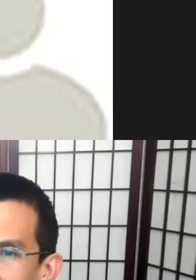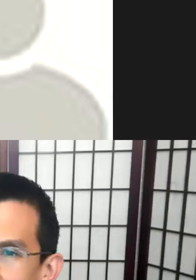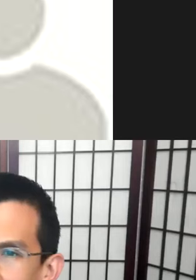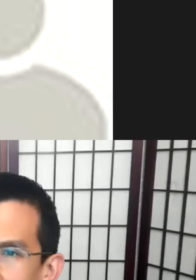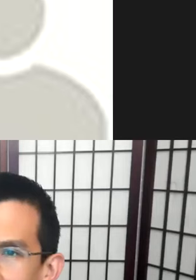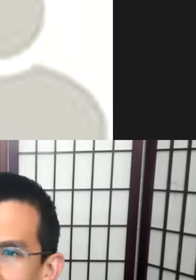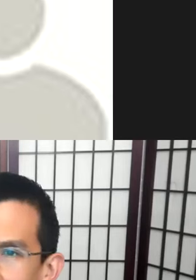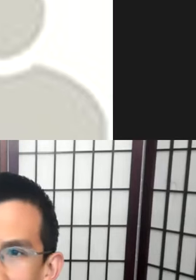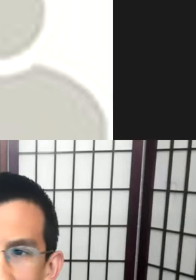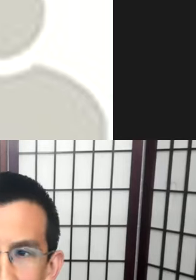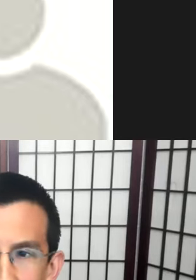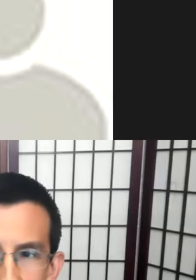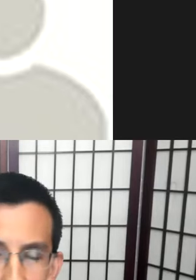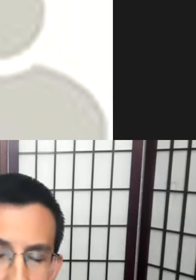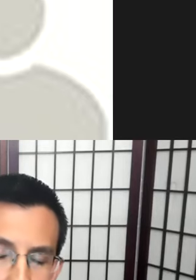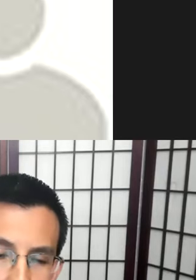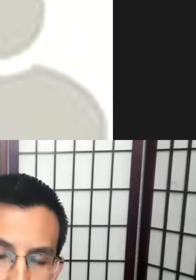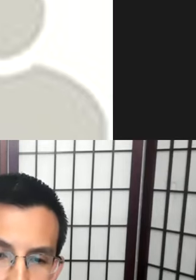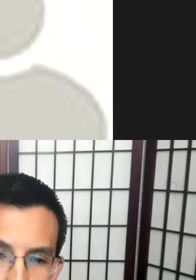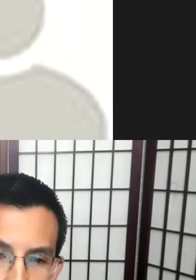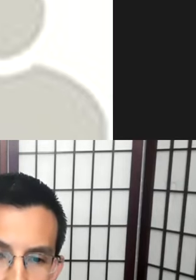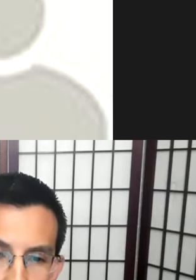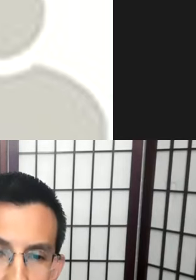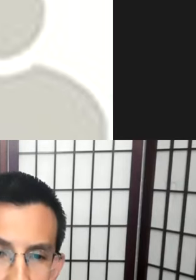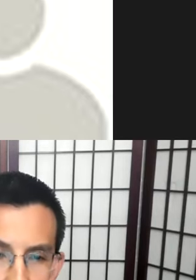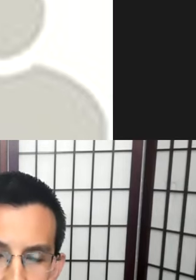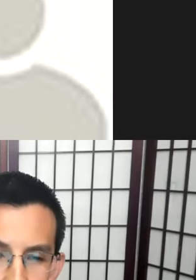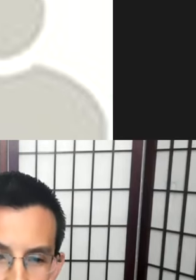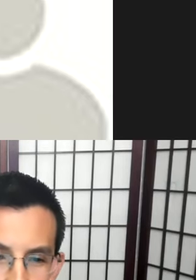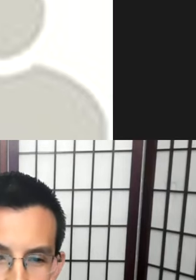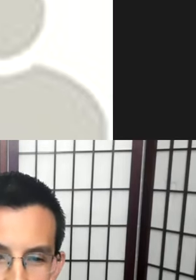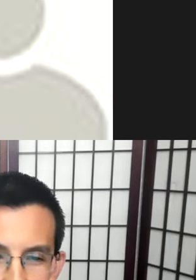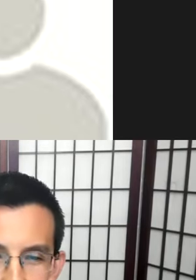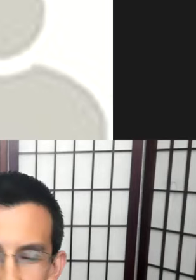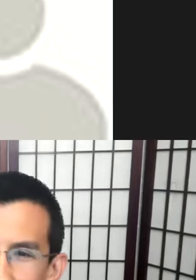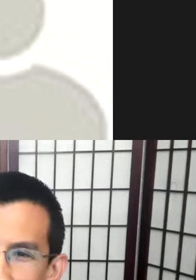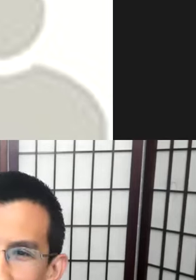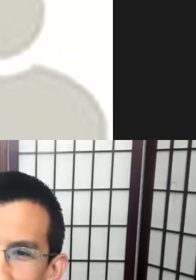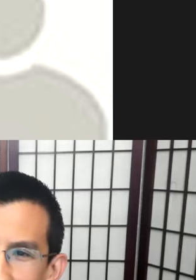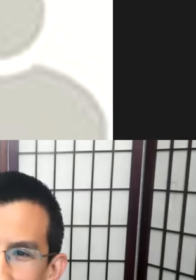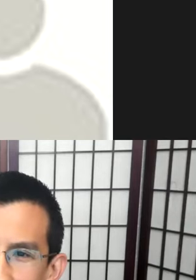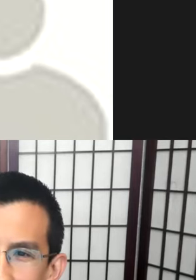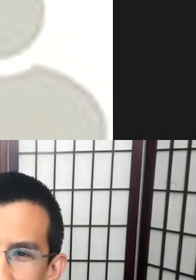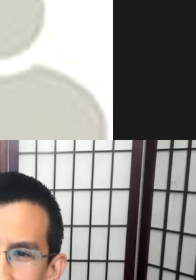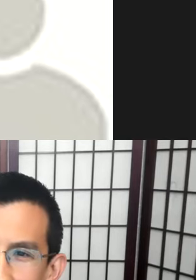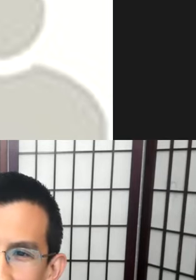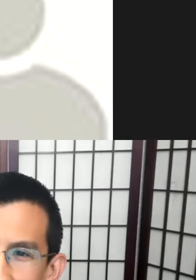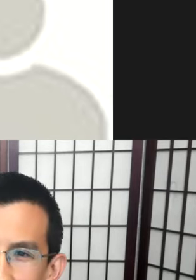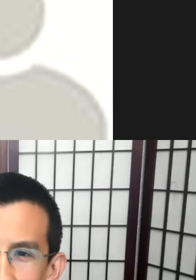With respect to the term mining, and I'm also going to address the term human subjects, which I find quite revolting as well.